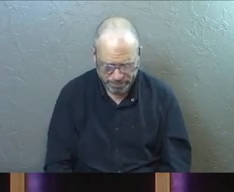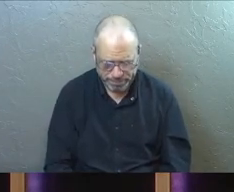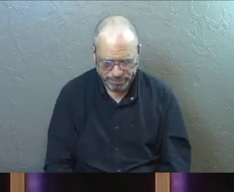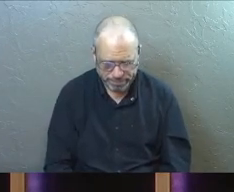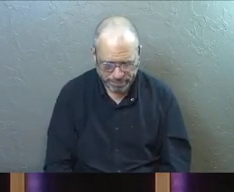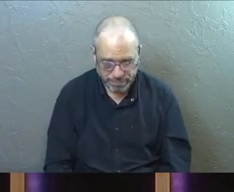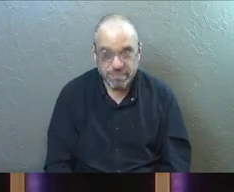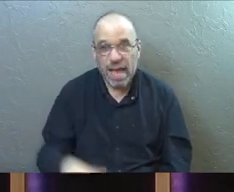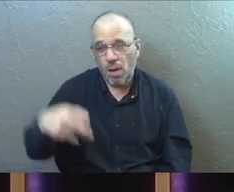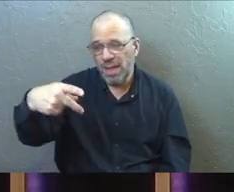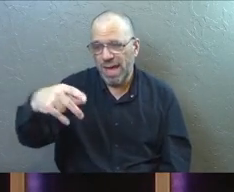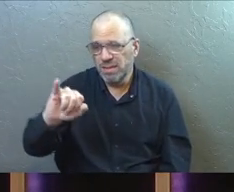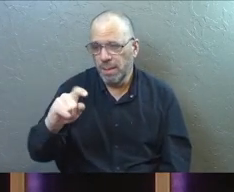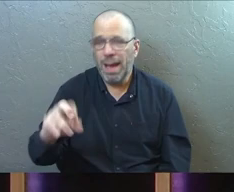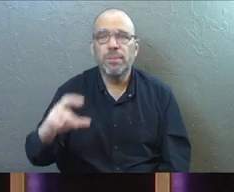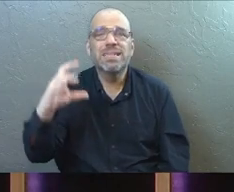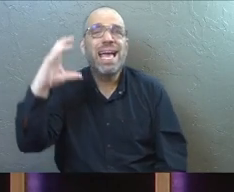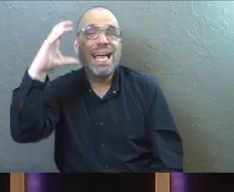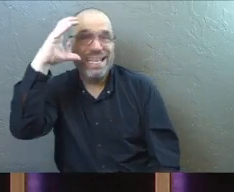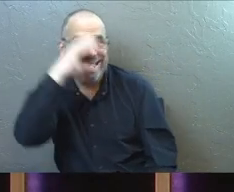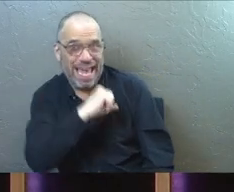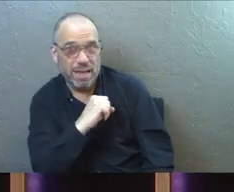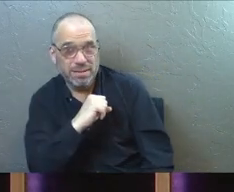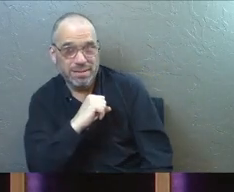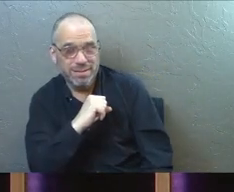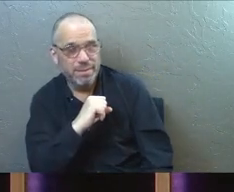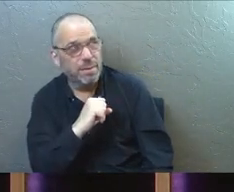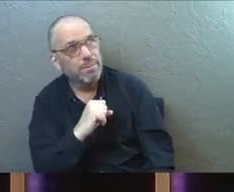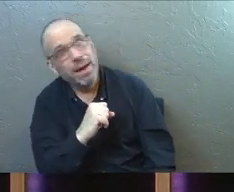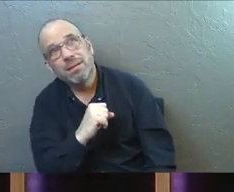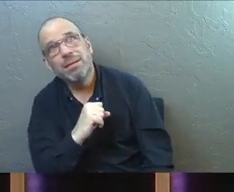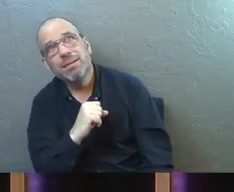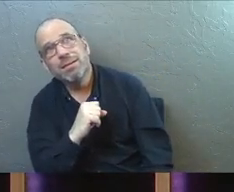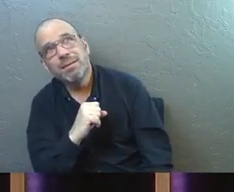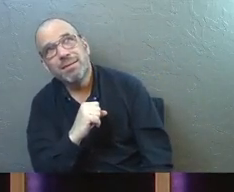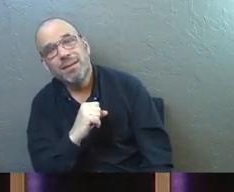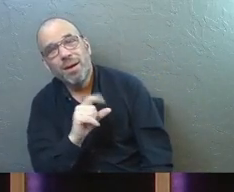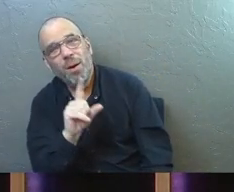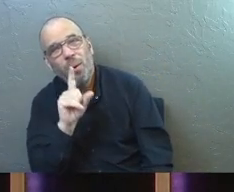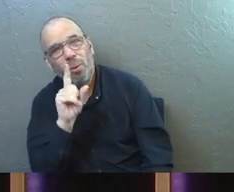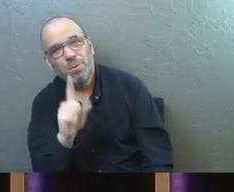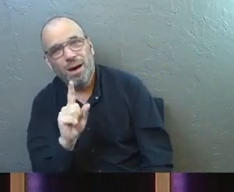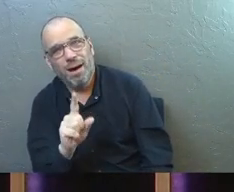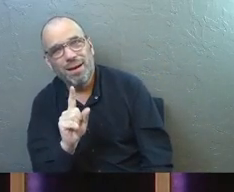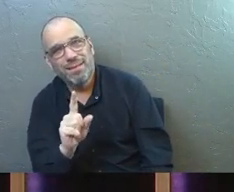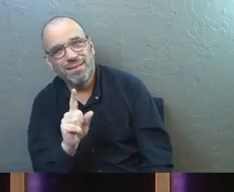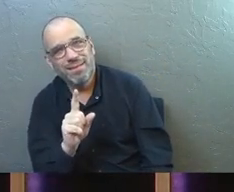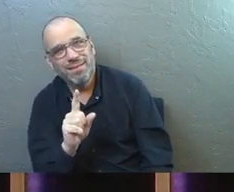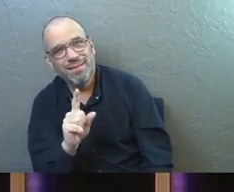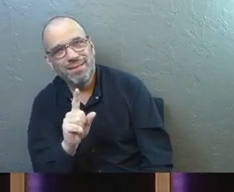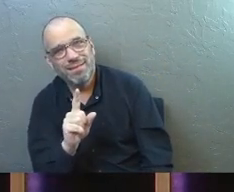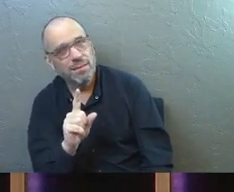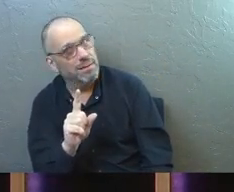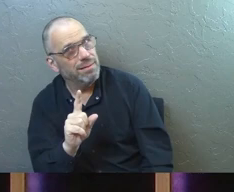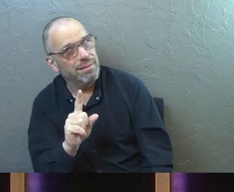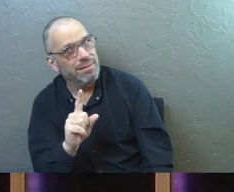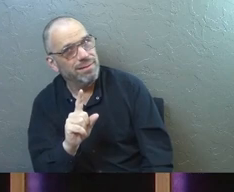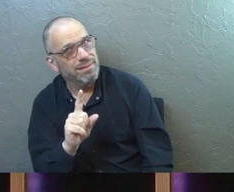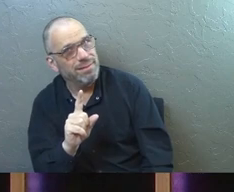Now that's Piper's guess. But just let it balance you as you read this.